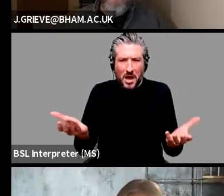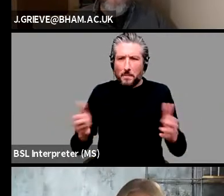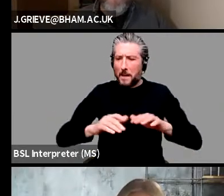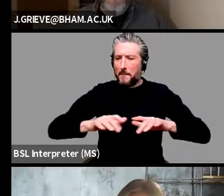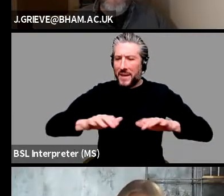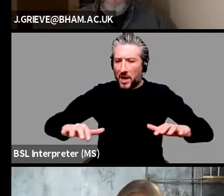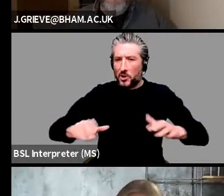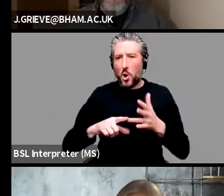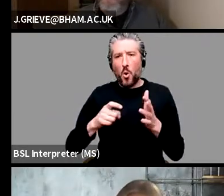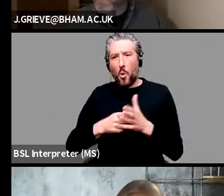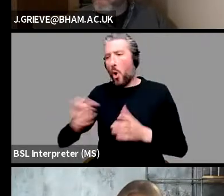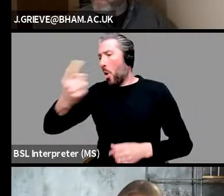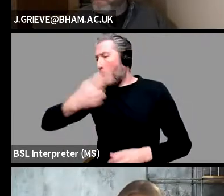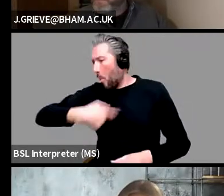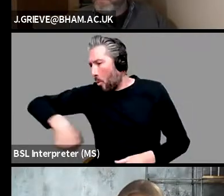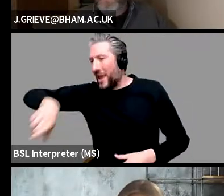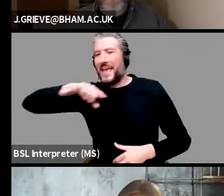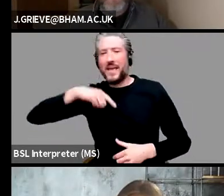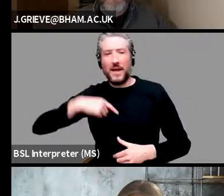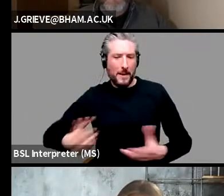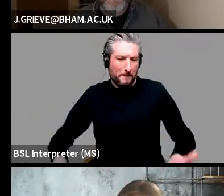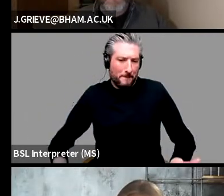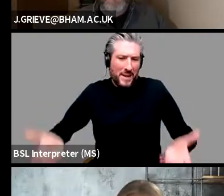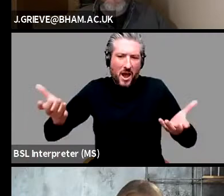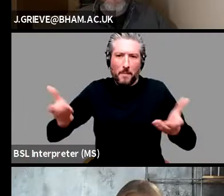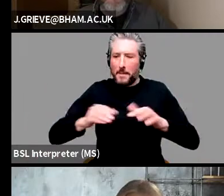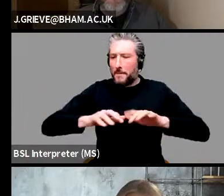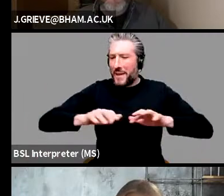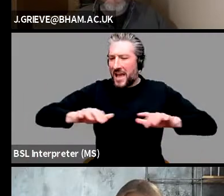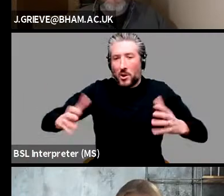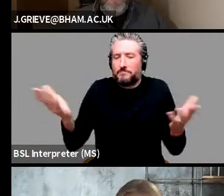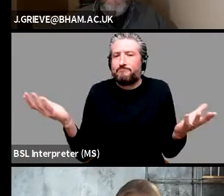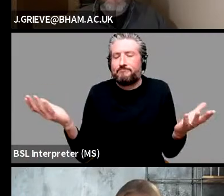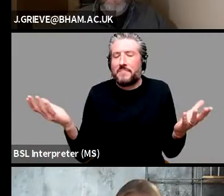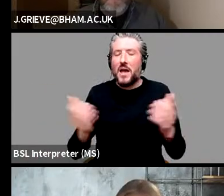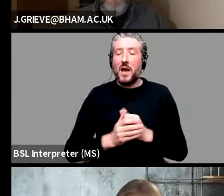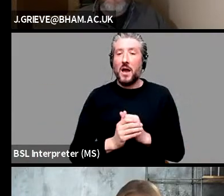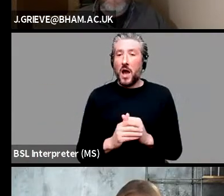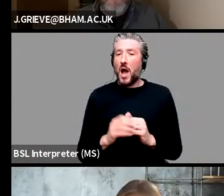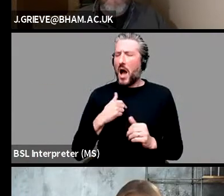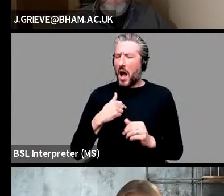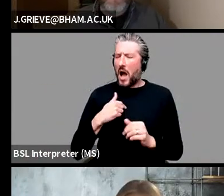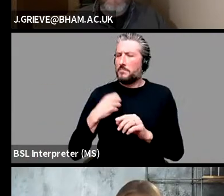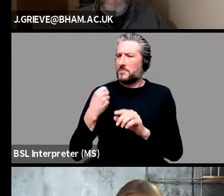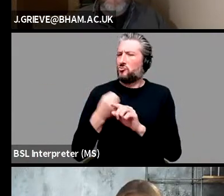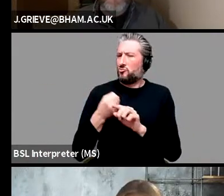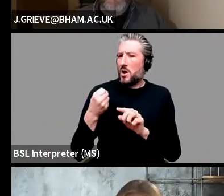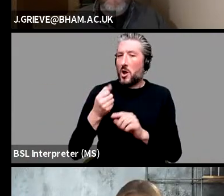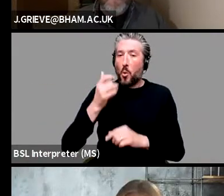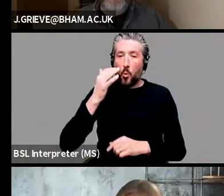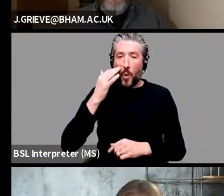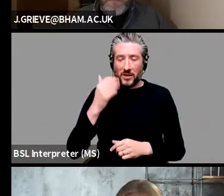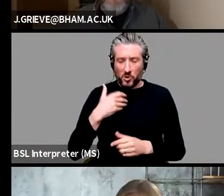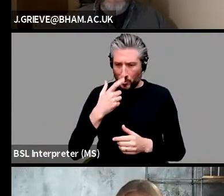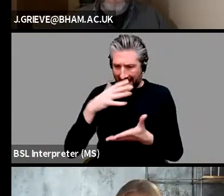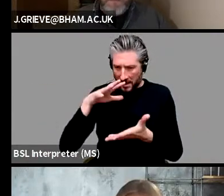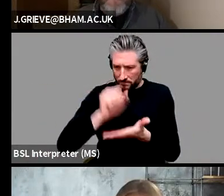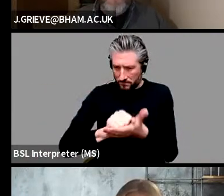I'm, I've kind of been struck by when you can pin down all the variables that you get really good predictive power.